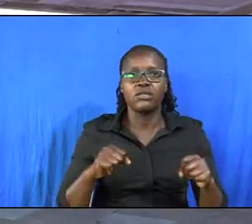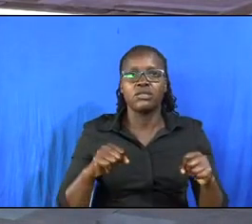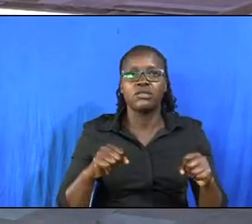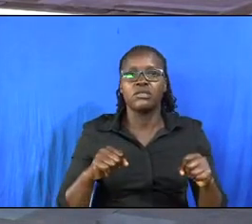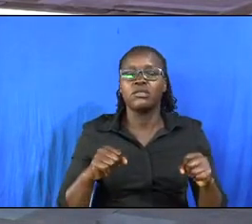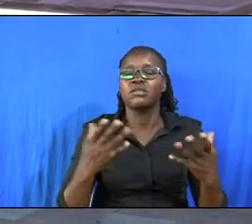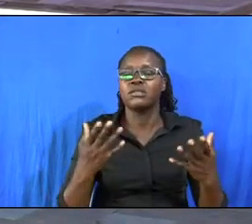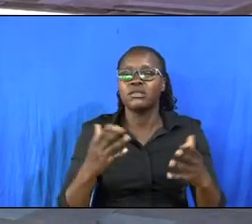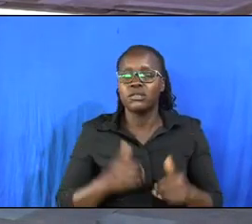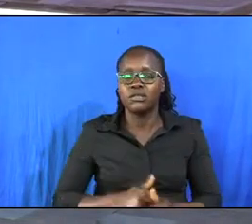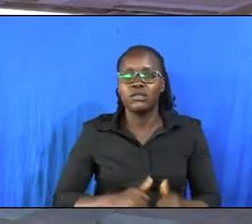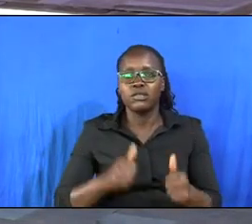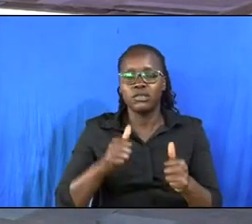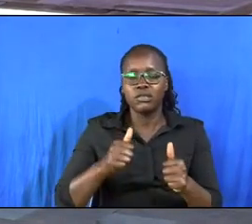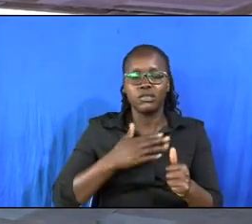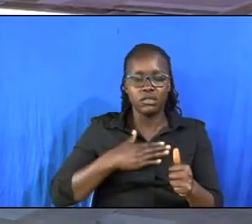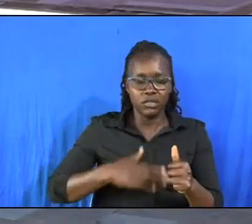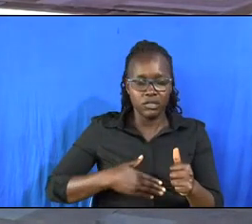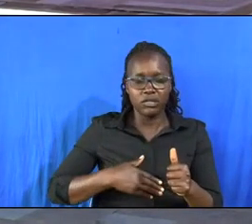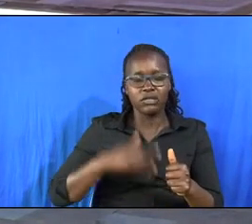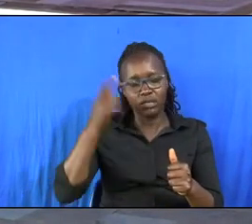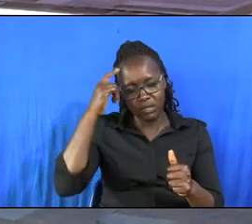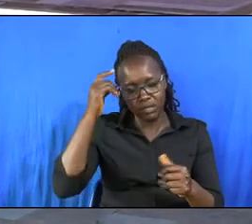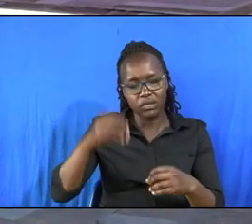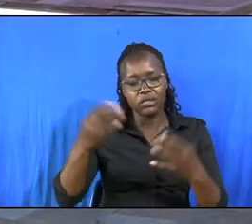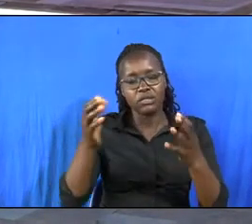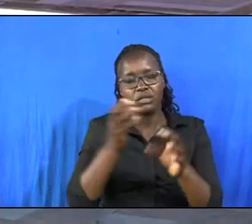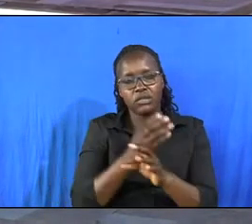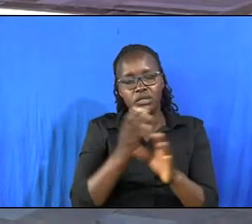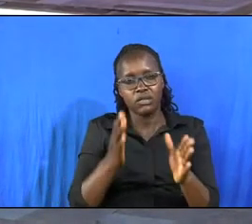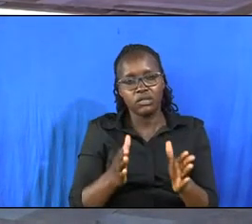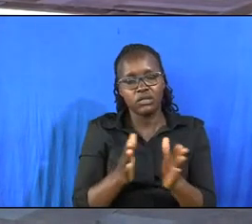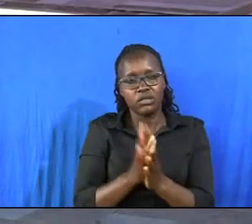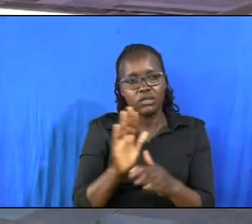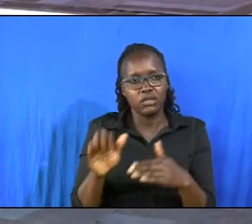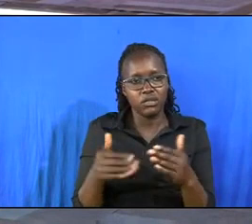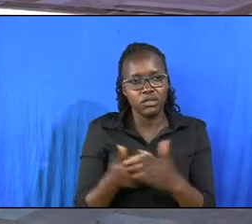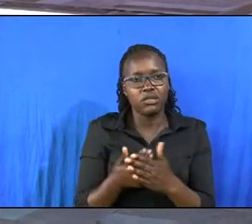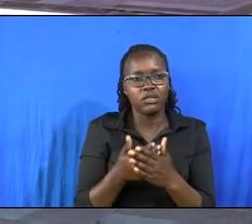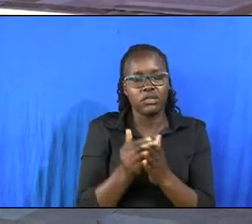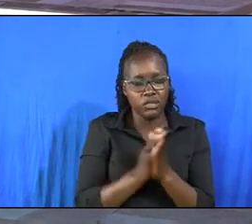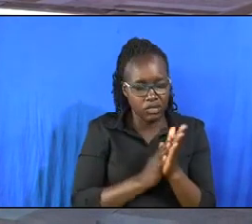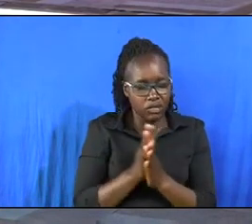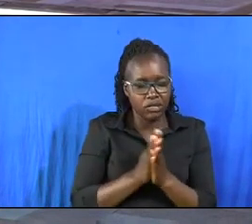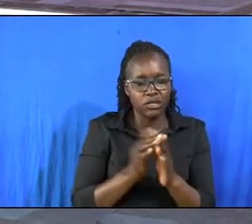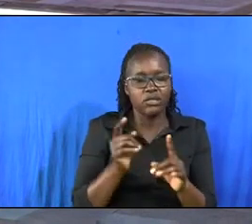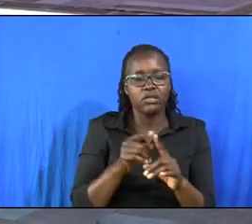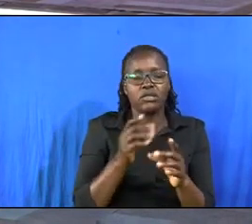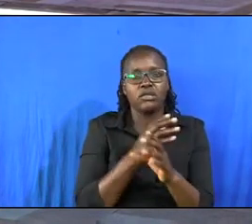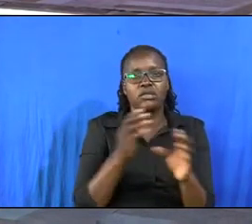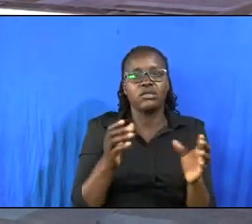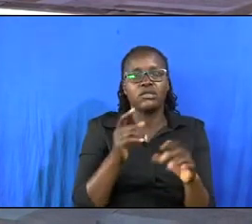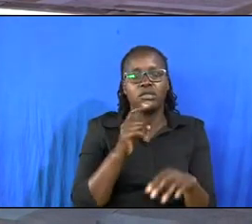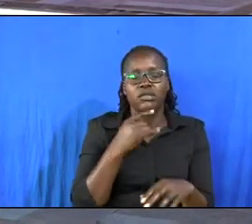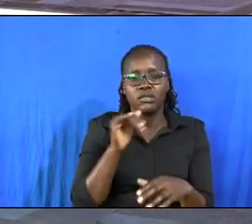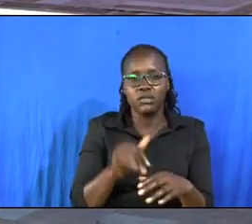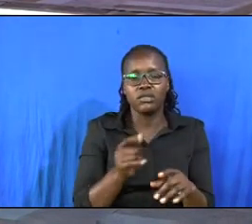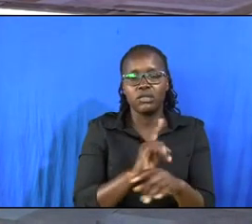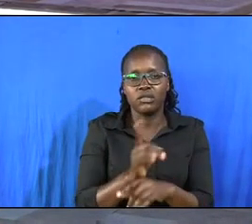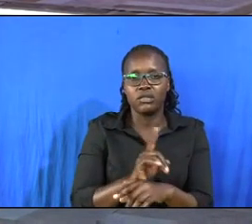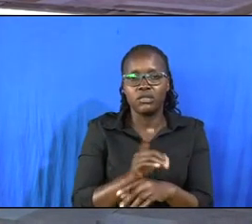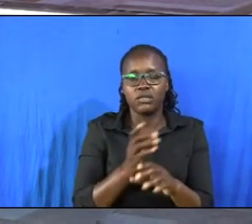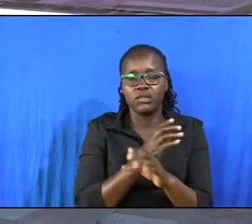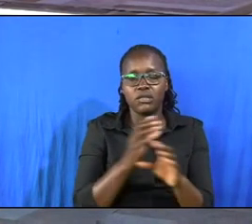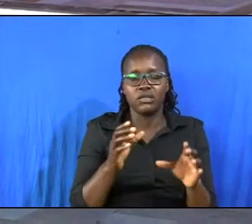accept to give your mind to Christ, accept to give all your passions to Christ, that when Christ